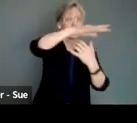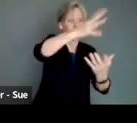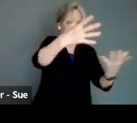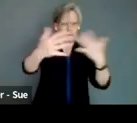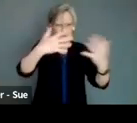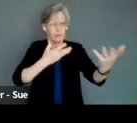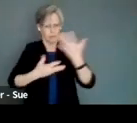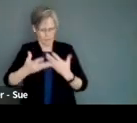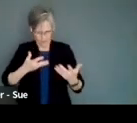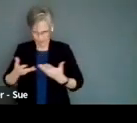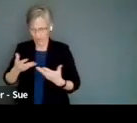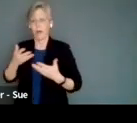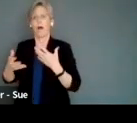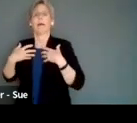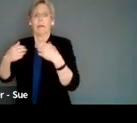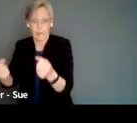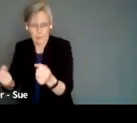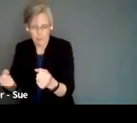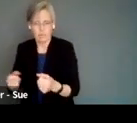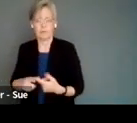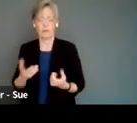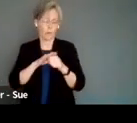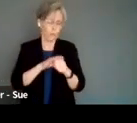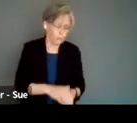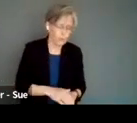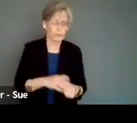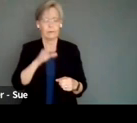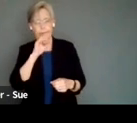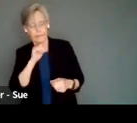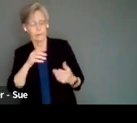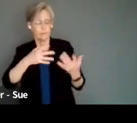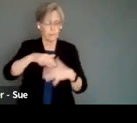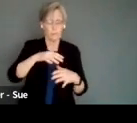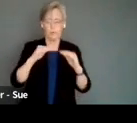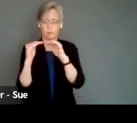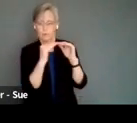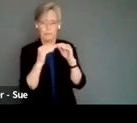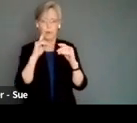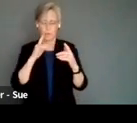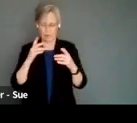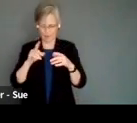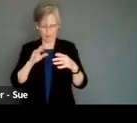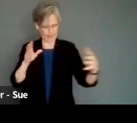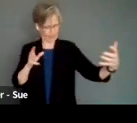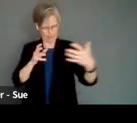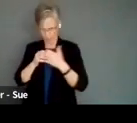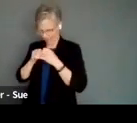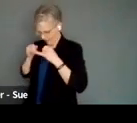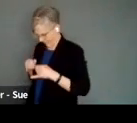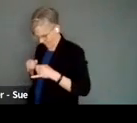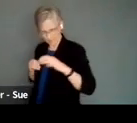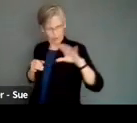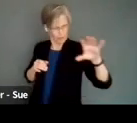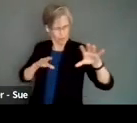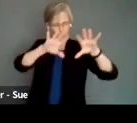looking at interlocking systems of oppression and hate and social justice and bringing that together with the individual model of achieving psychological